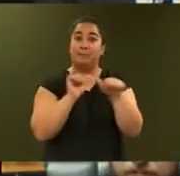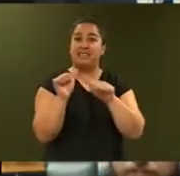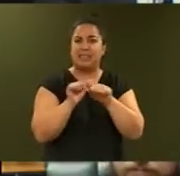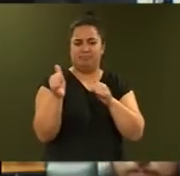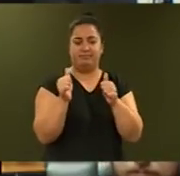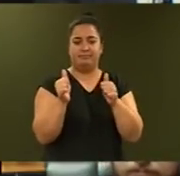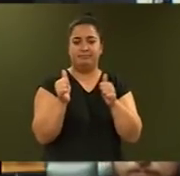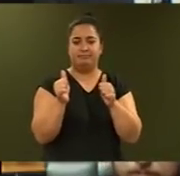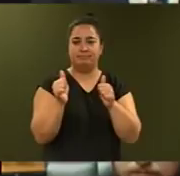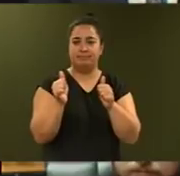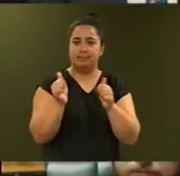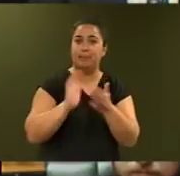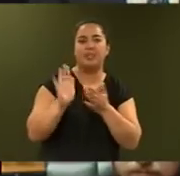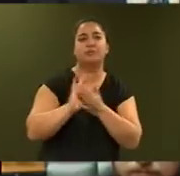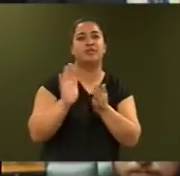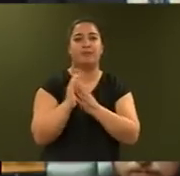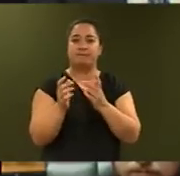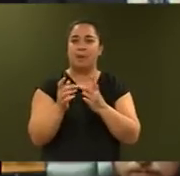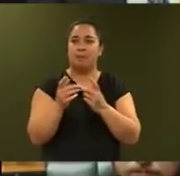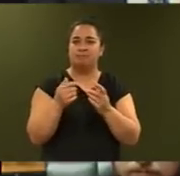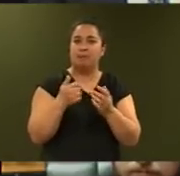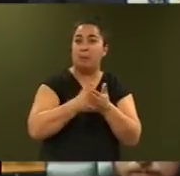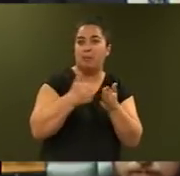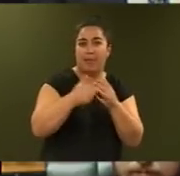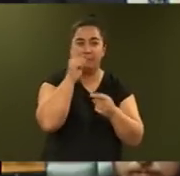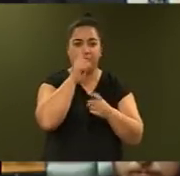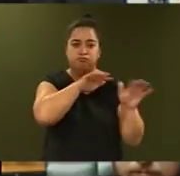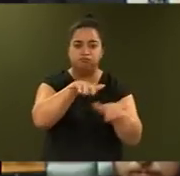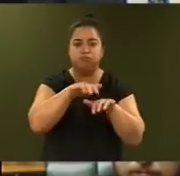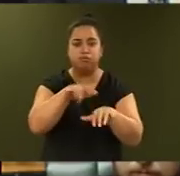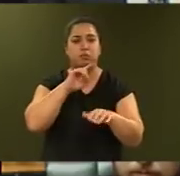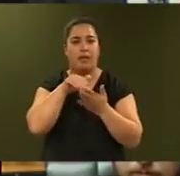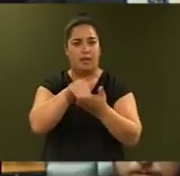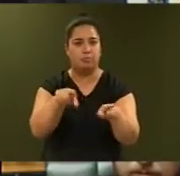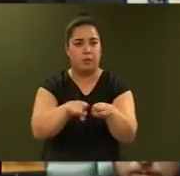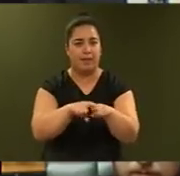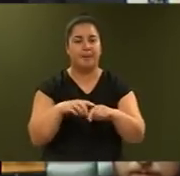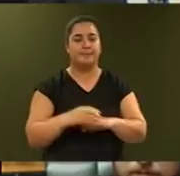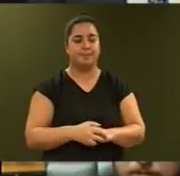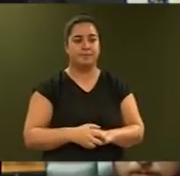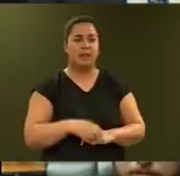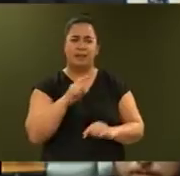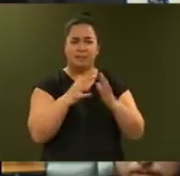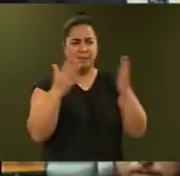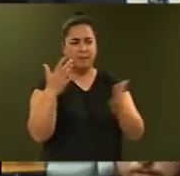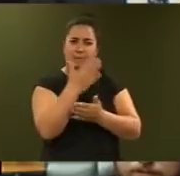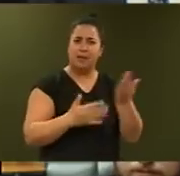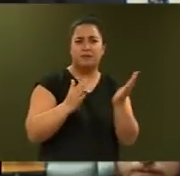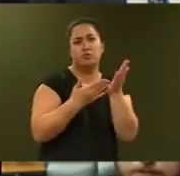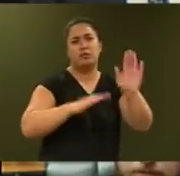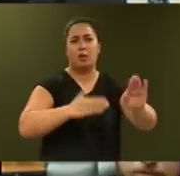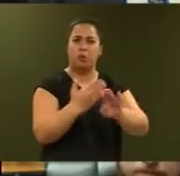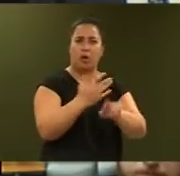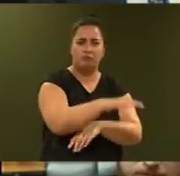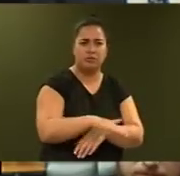popular visitor areas. A big part of any economy is the workforce. We wish to make sure New Zealand has the workers